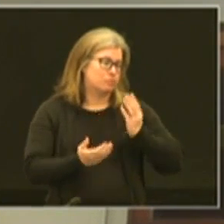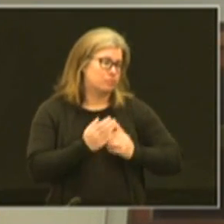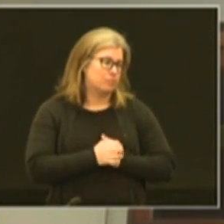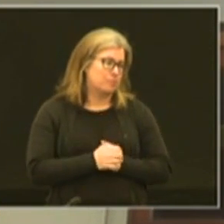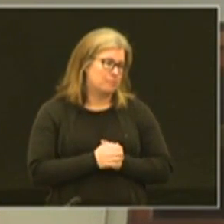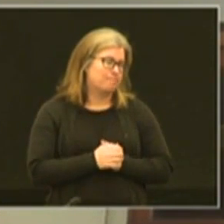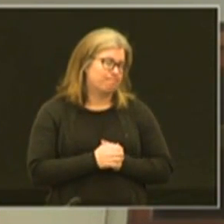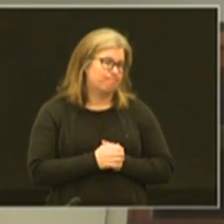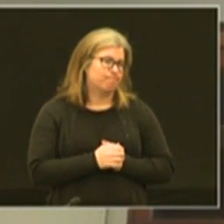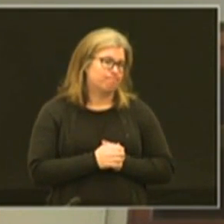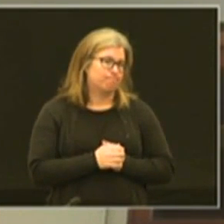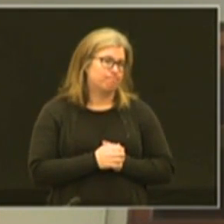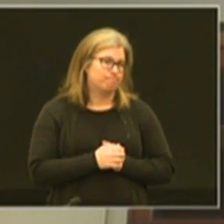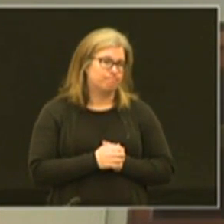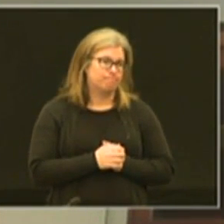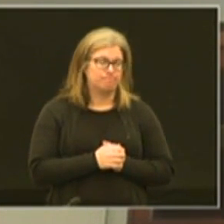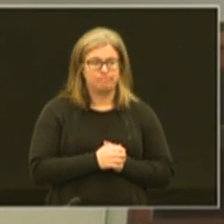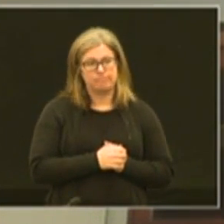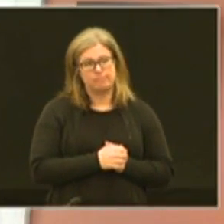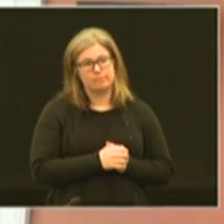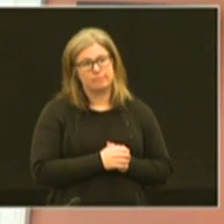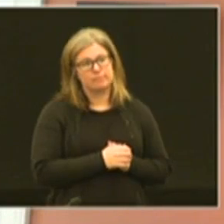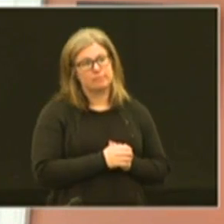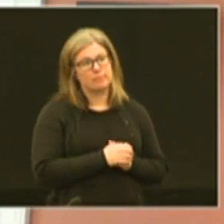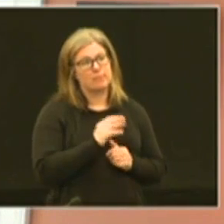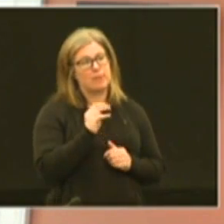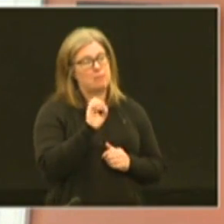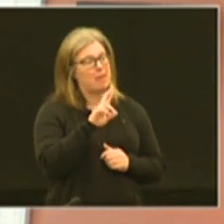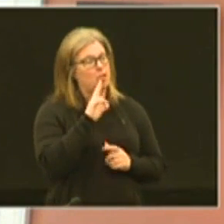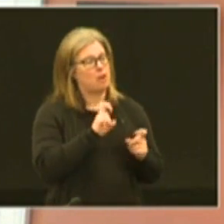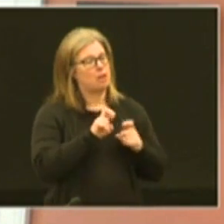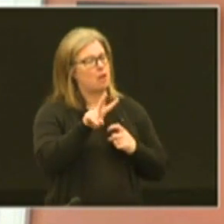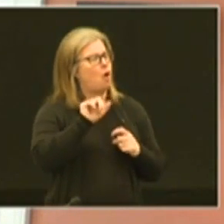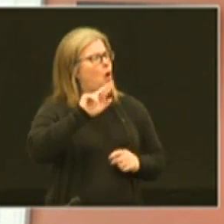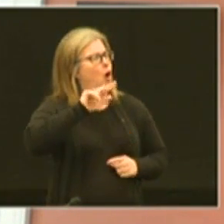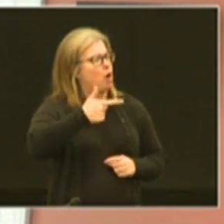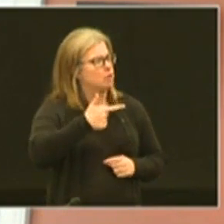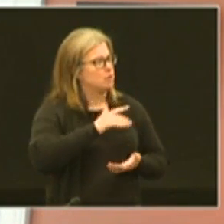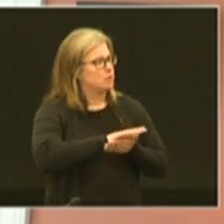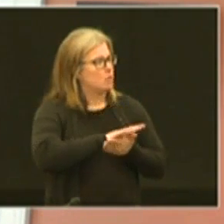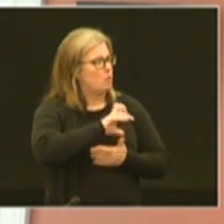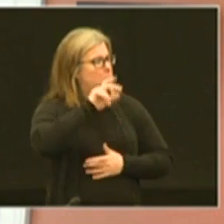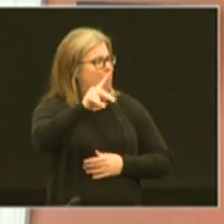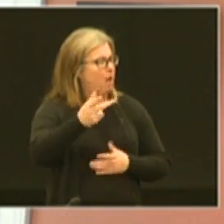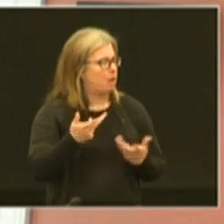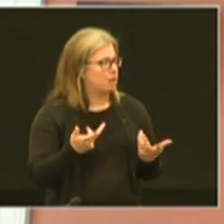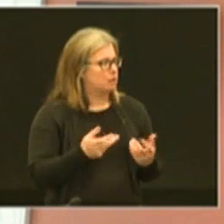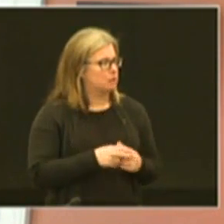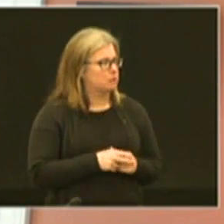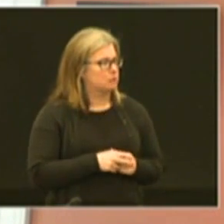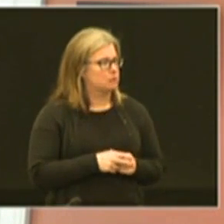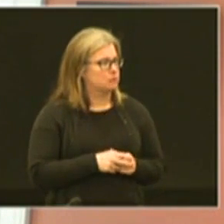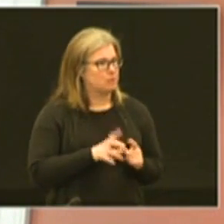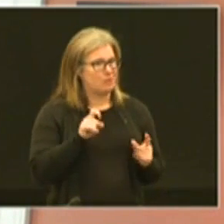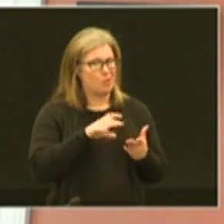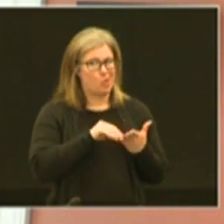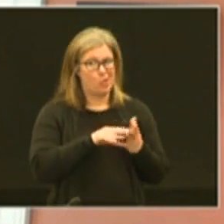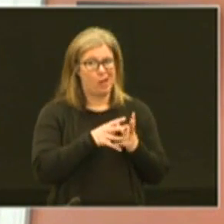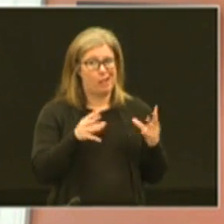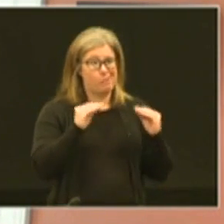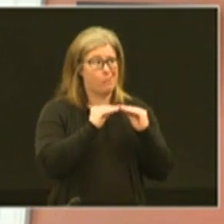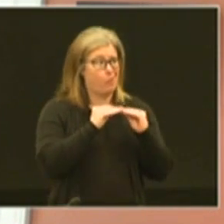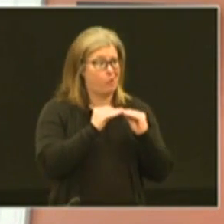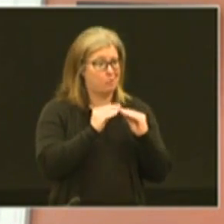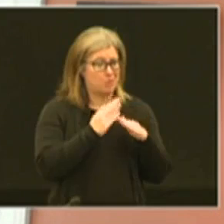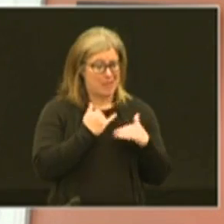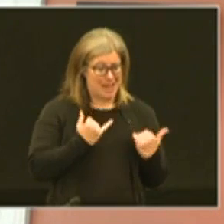let's let's jump forward then to august and school resumes we're going to have to learn a lot more